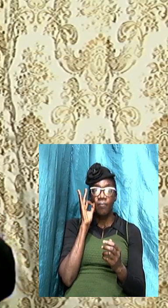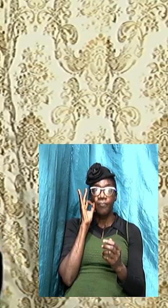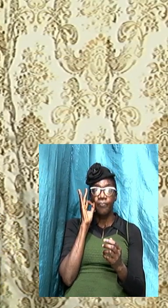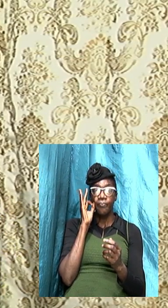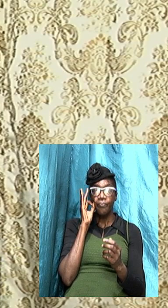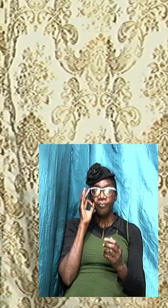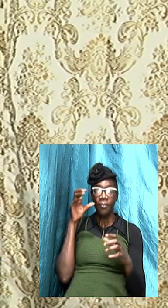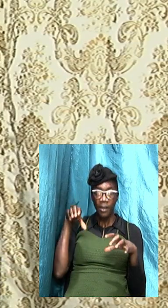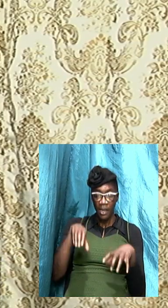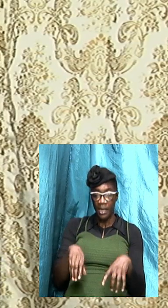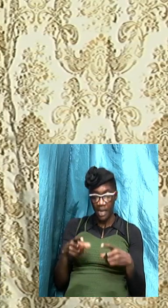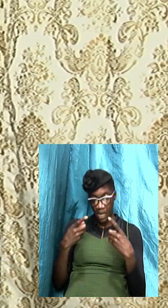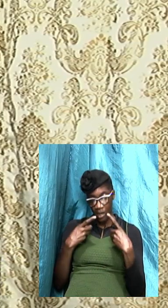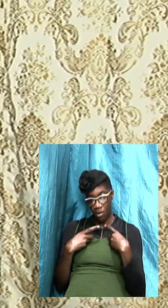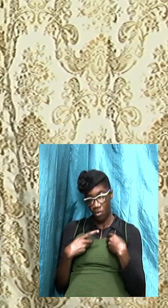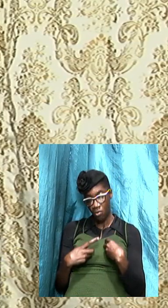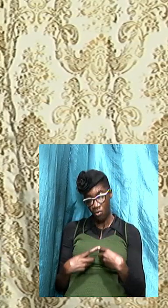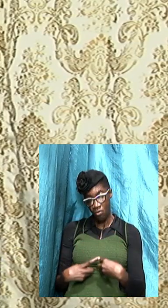they can dress